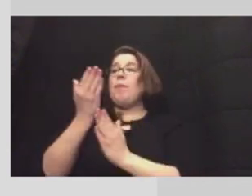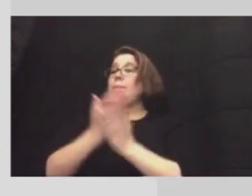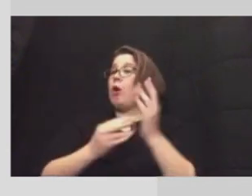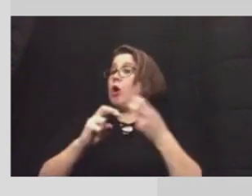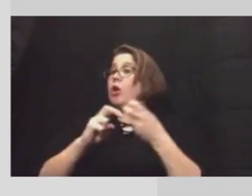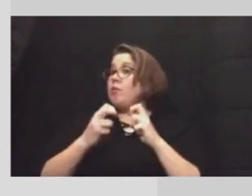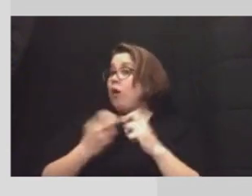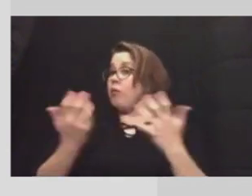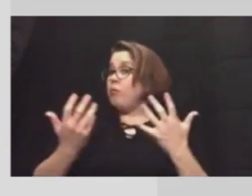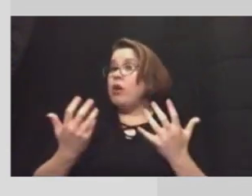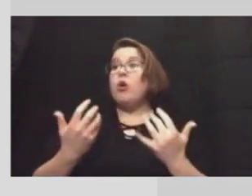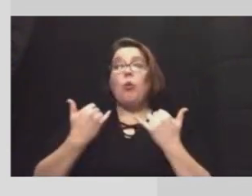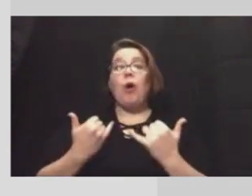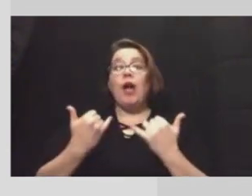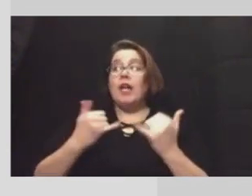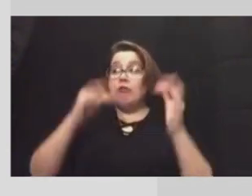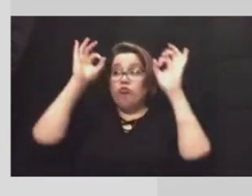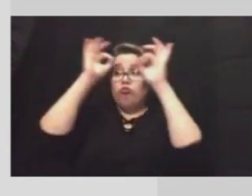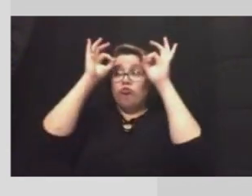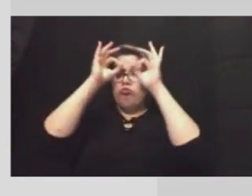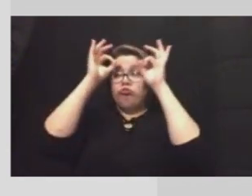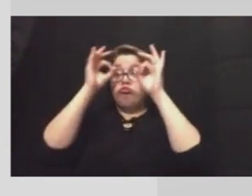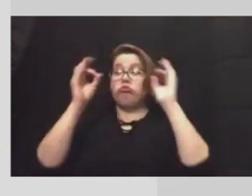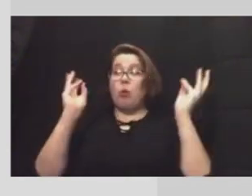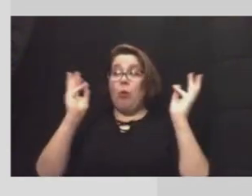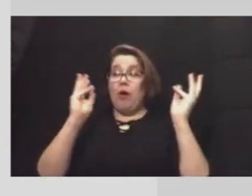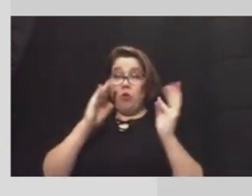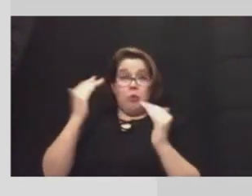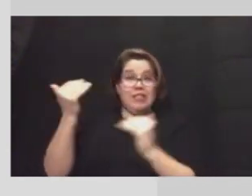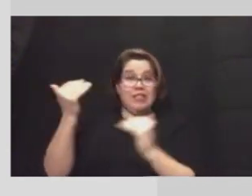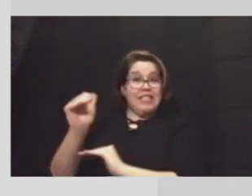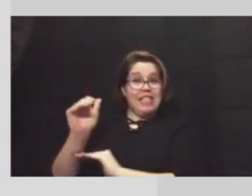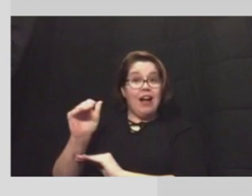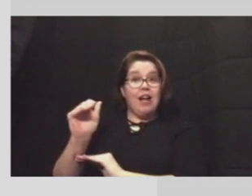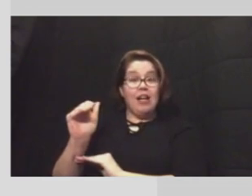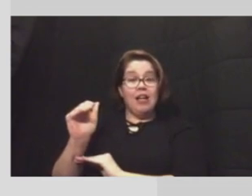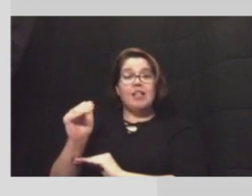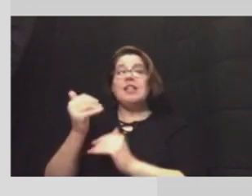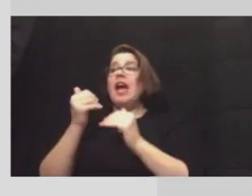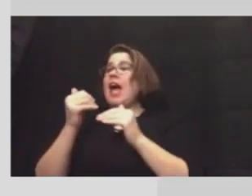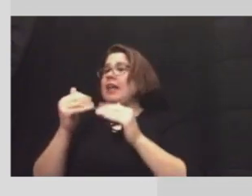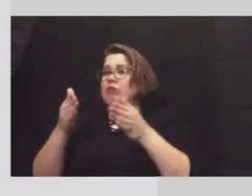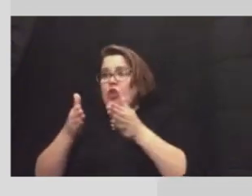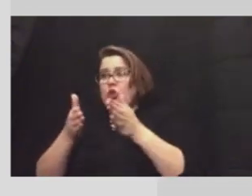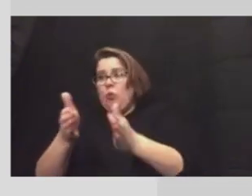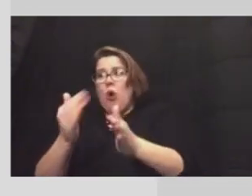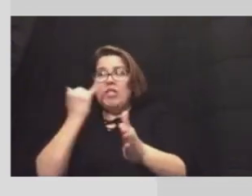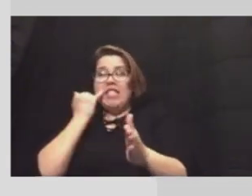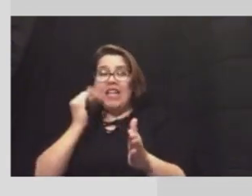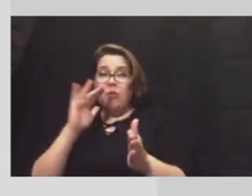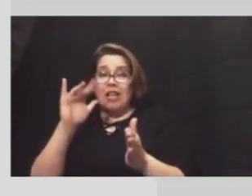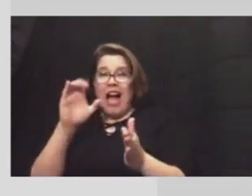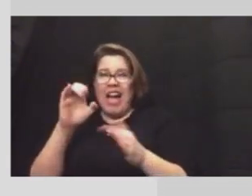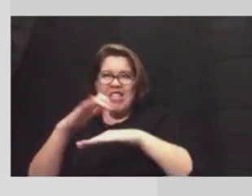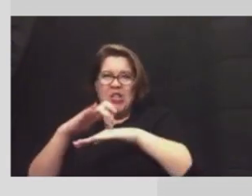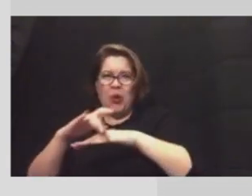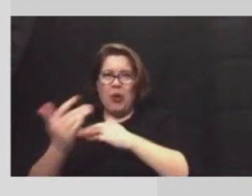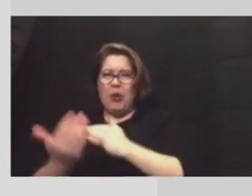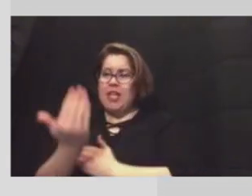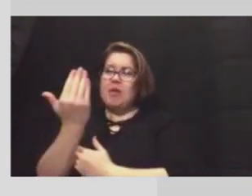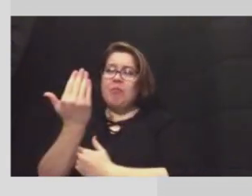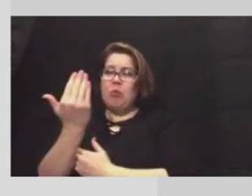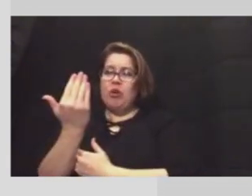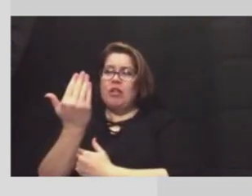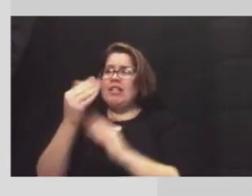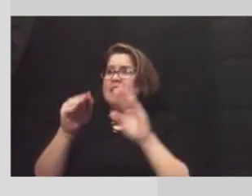right now we do not know what the weather is going to be like tonight uh and what kind of icy roads we will have early in the morning so the district